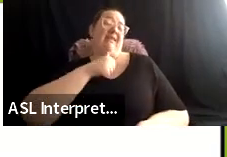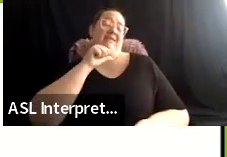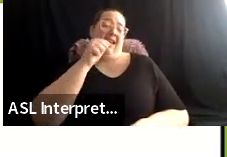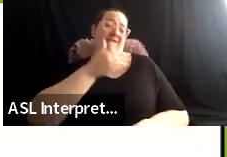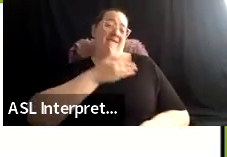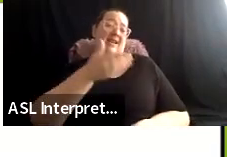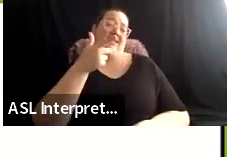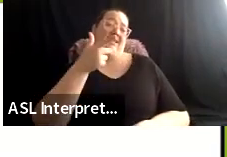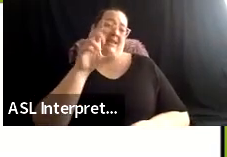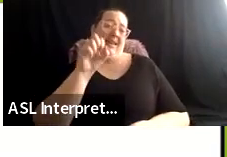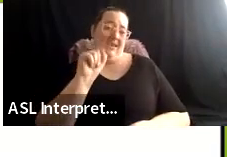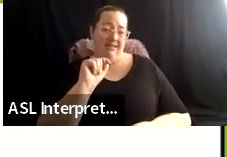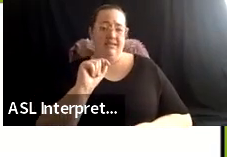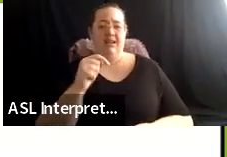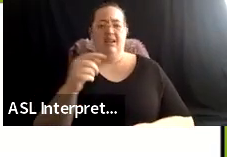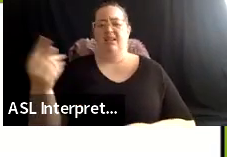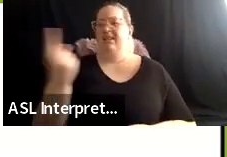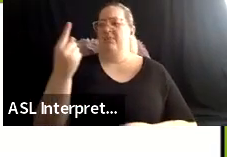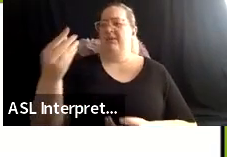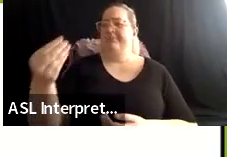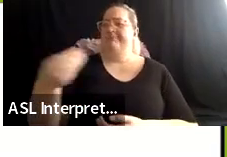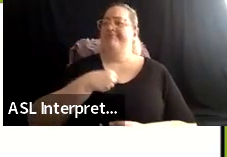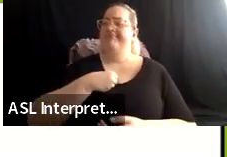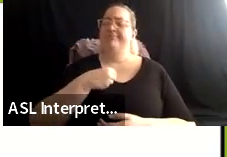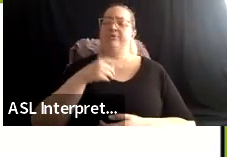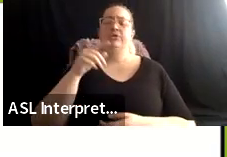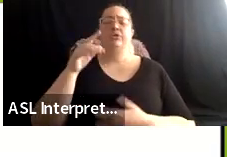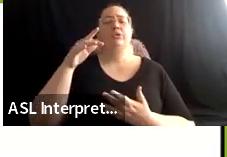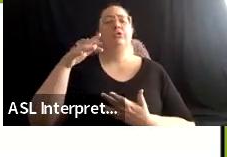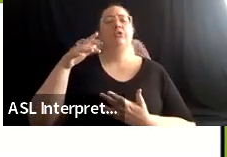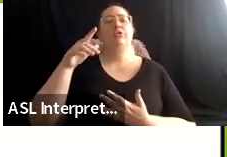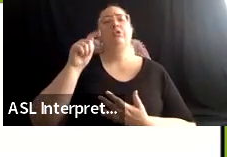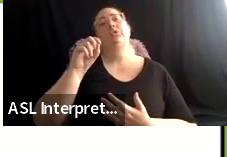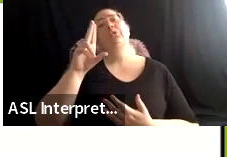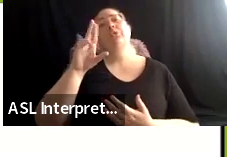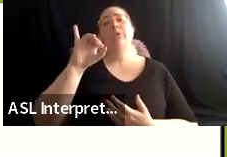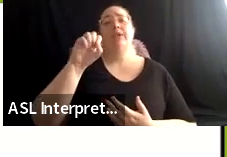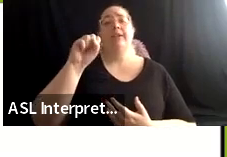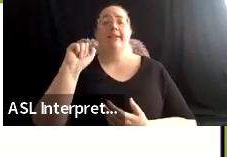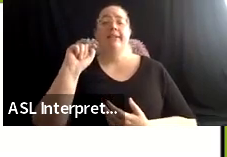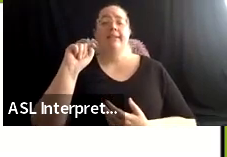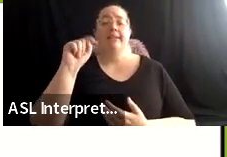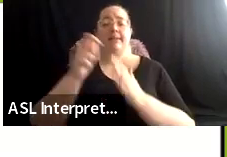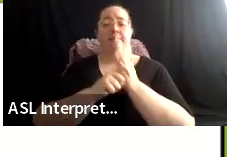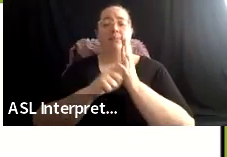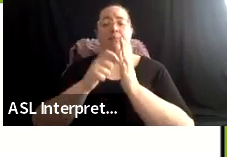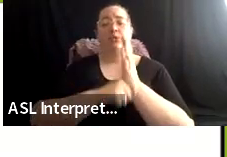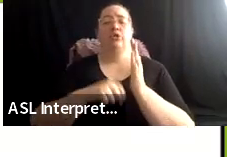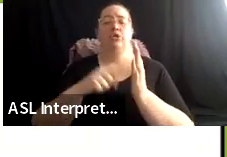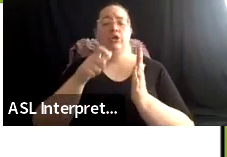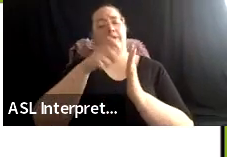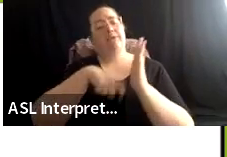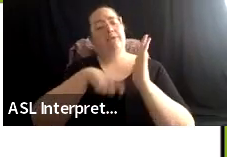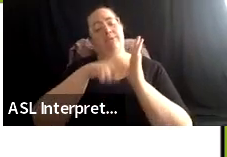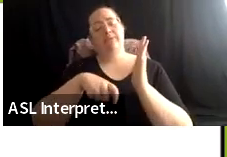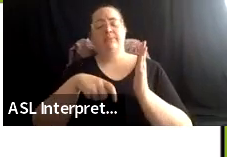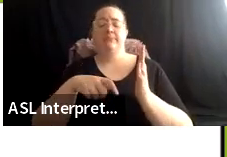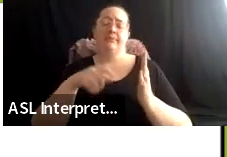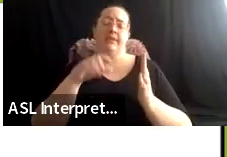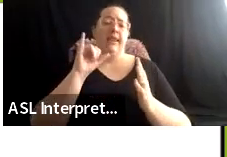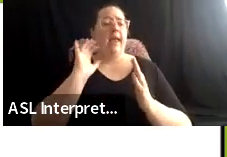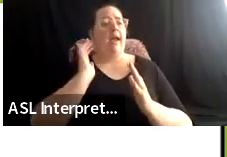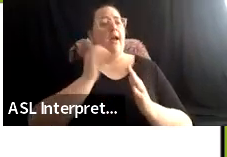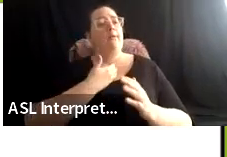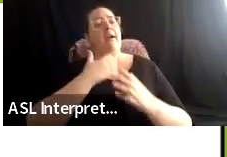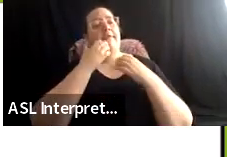recently, and it's, you know, listed out some of like, these are values that are here and they're like, be thankful, respect self,